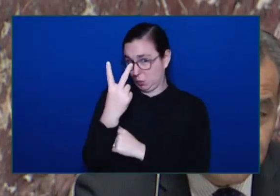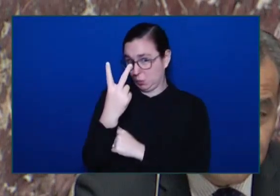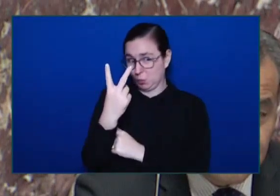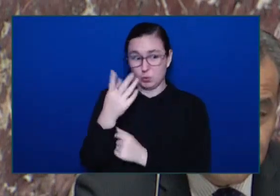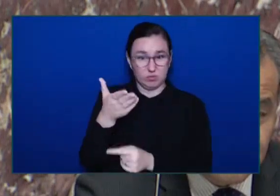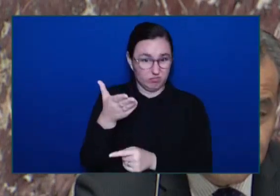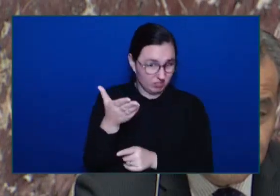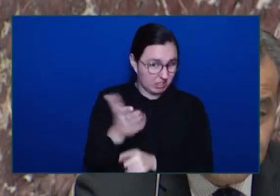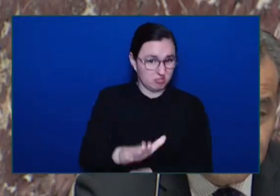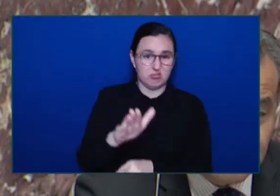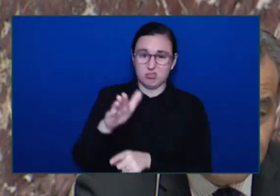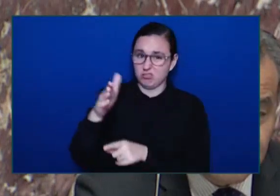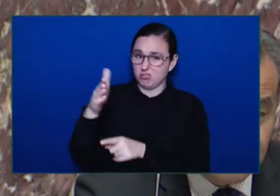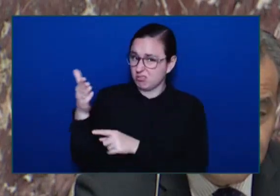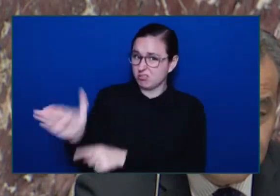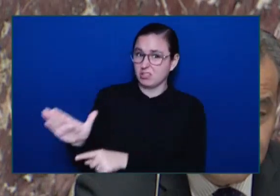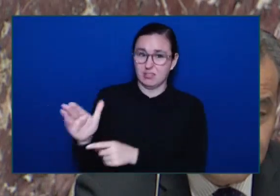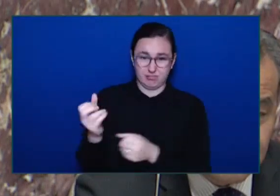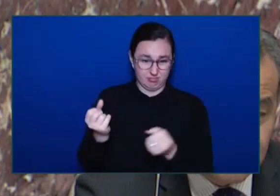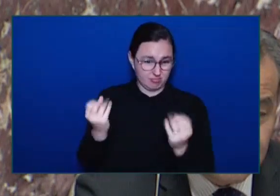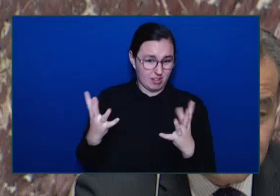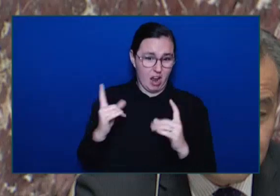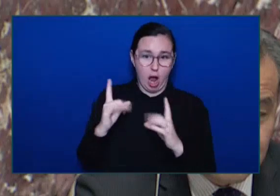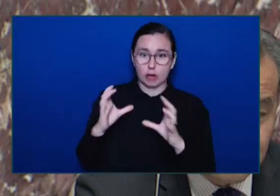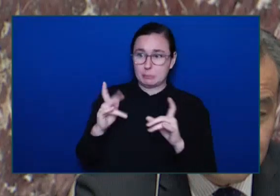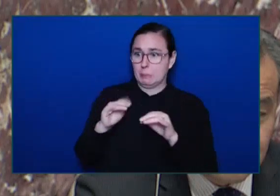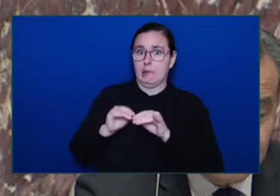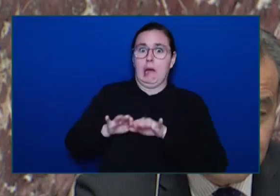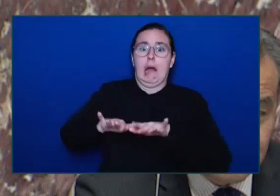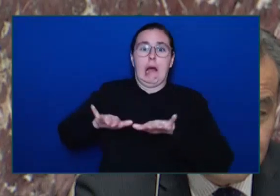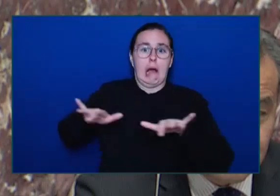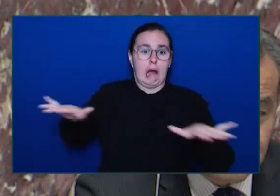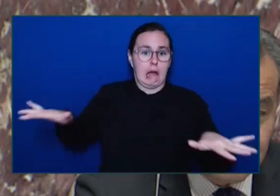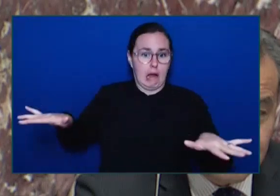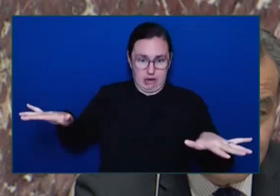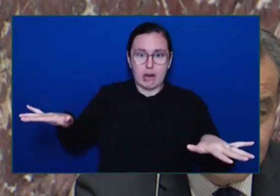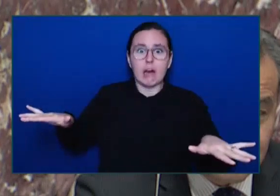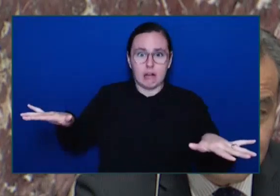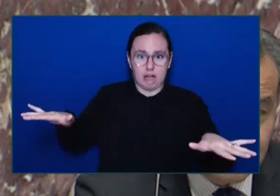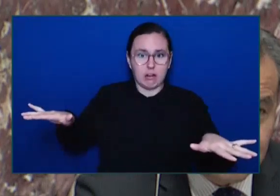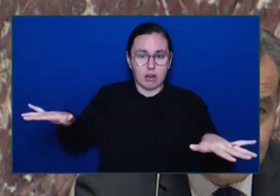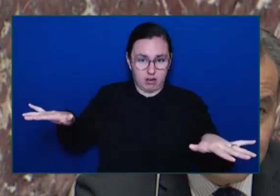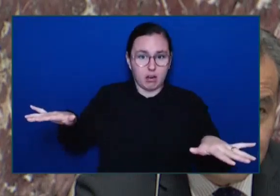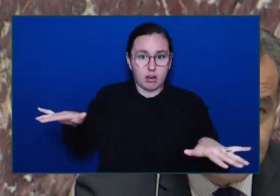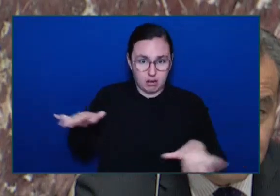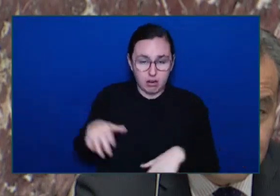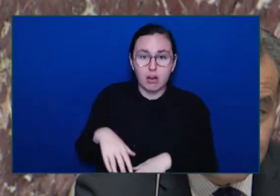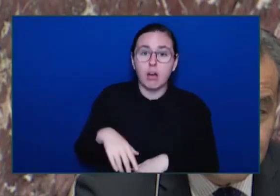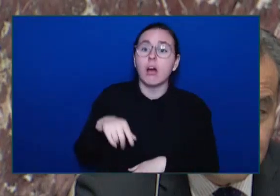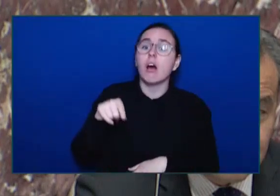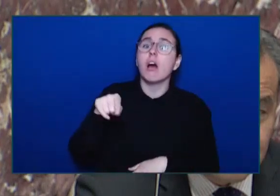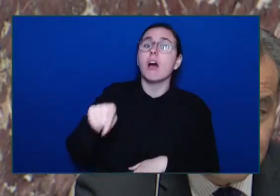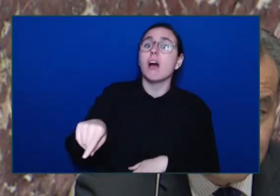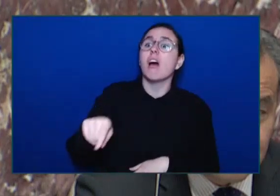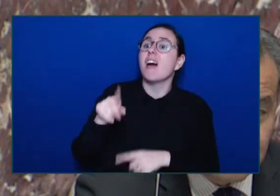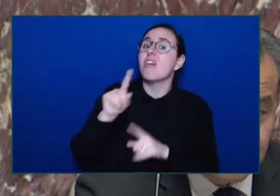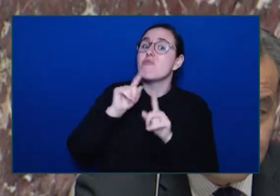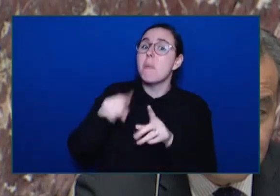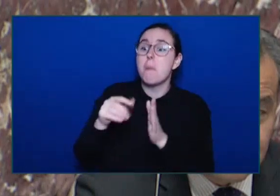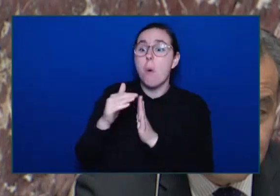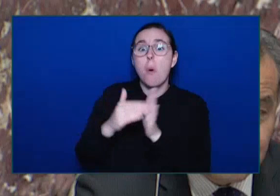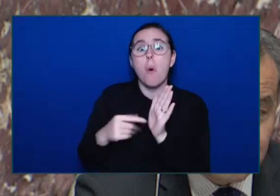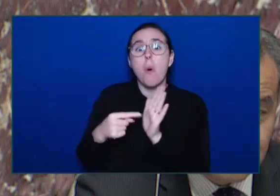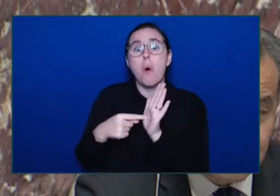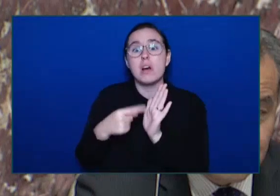report That this Premier wants to dismiss Warned the Premier About the dysfunction of Etira And it said